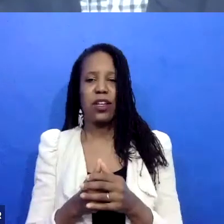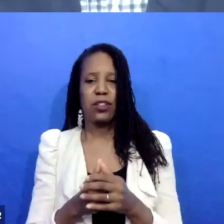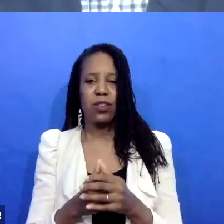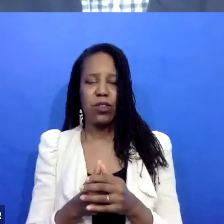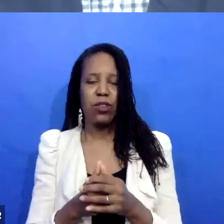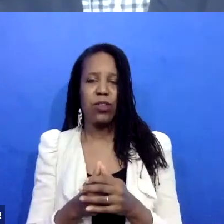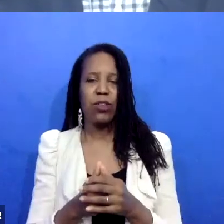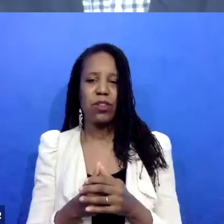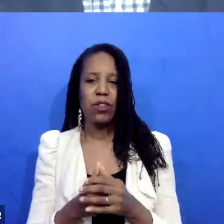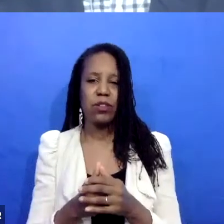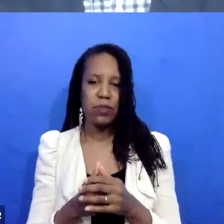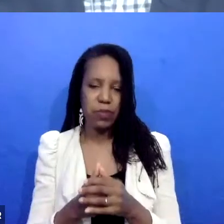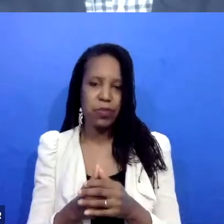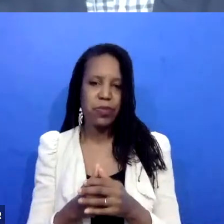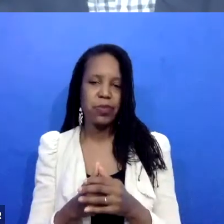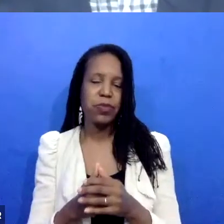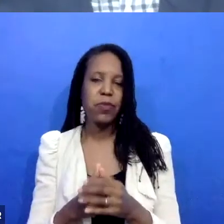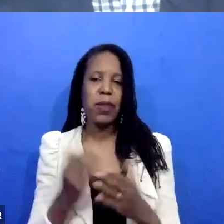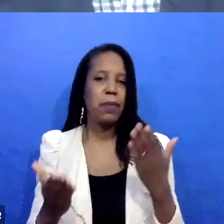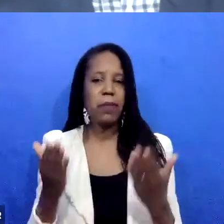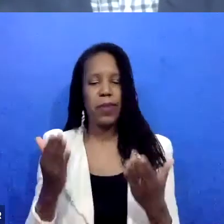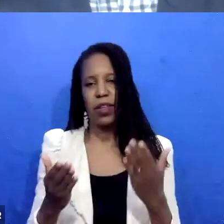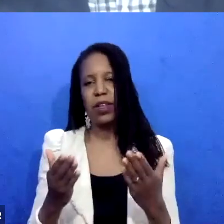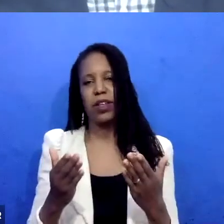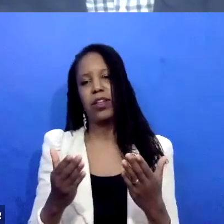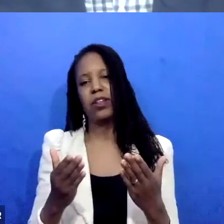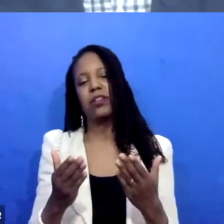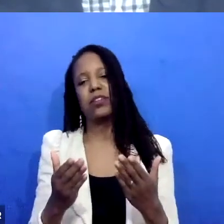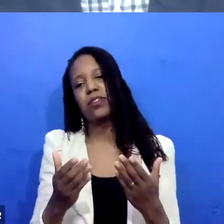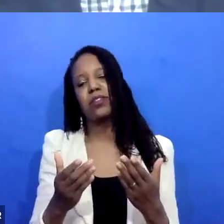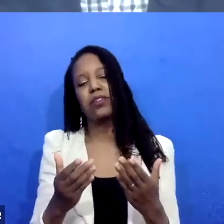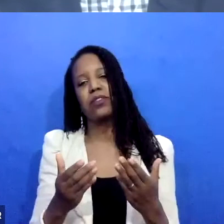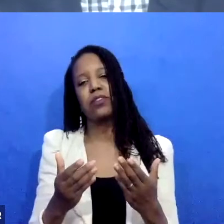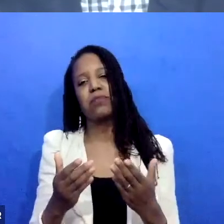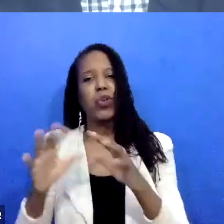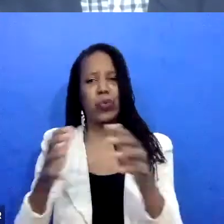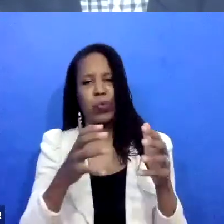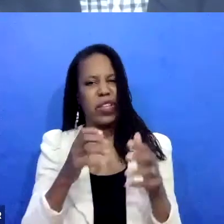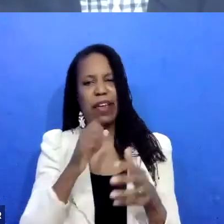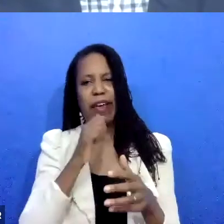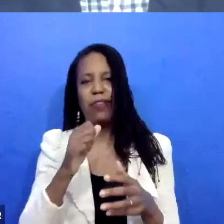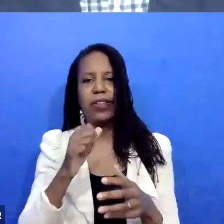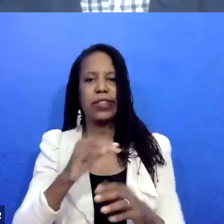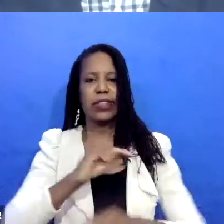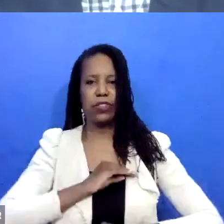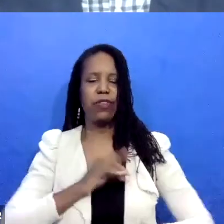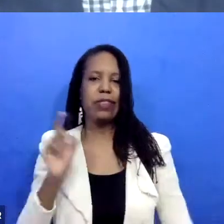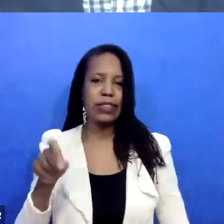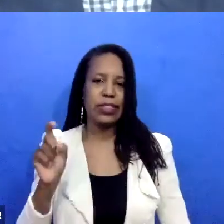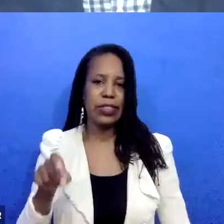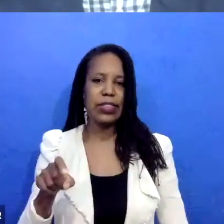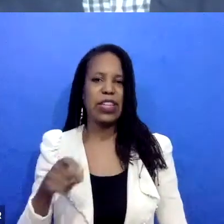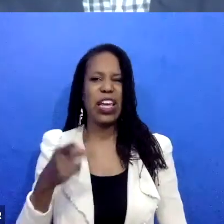Or that it isn't, or isn't, or maybe hasn't ever met the needs of survivors. And so the power and control wheel,